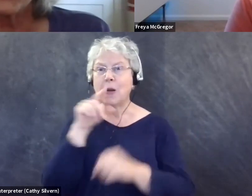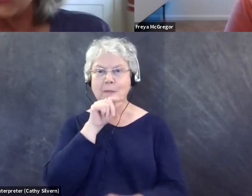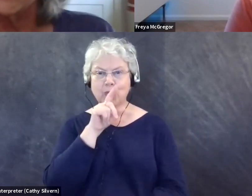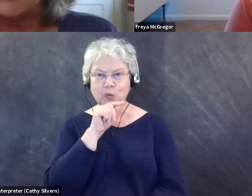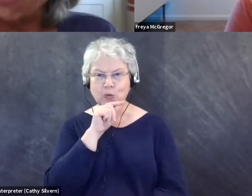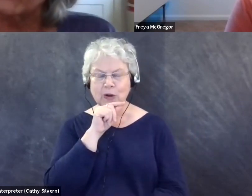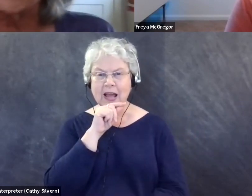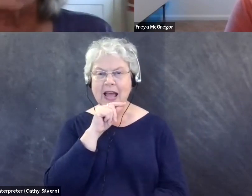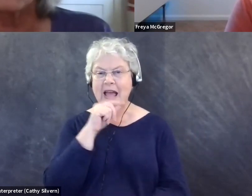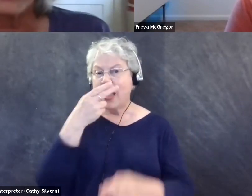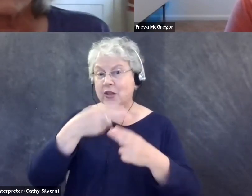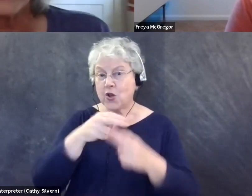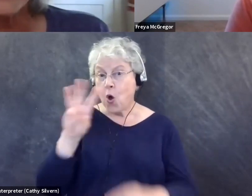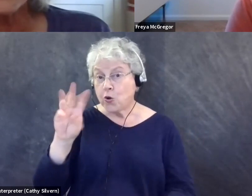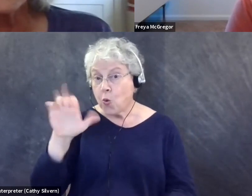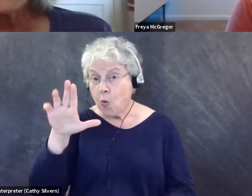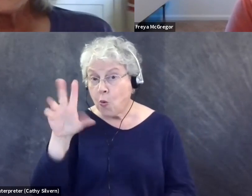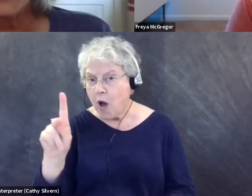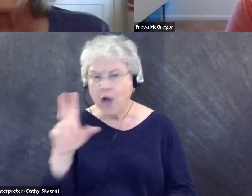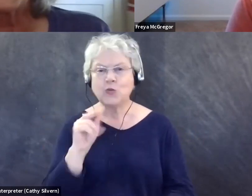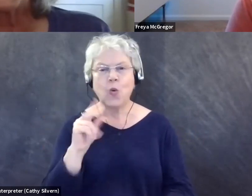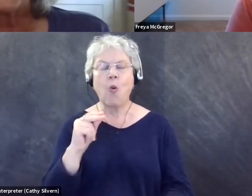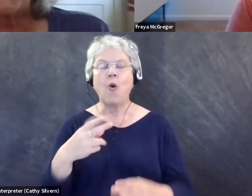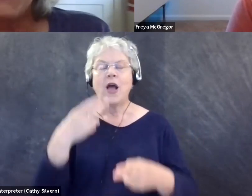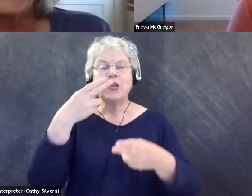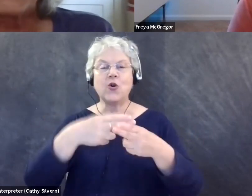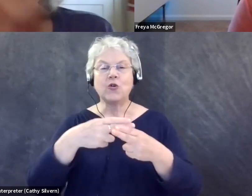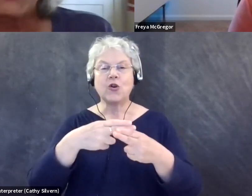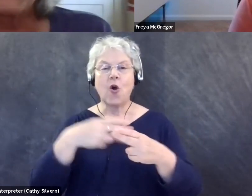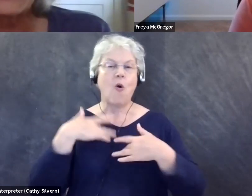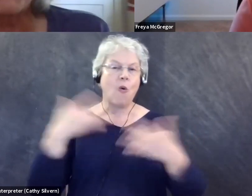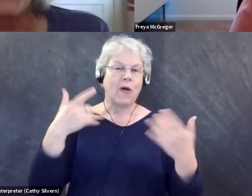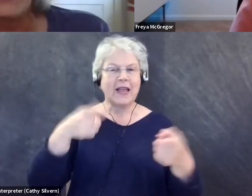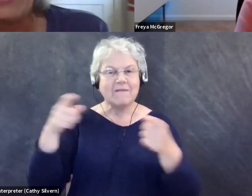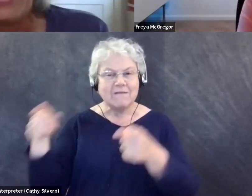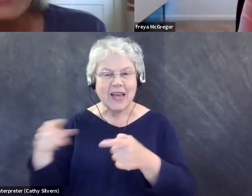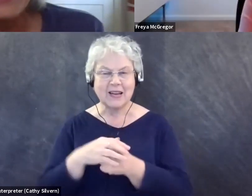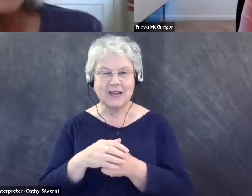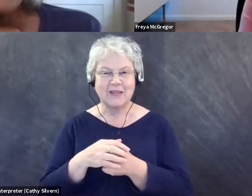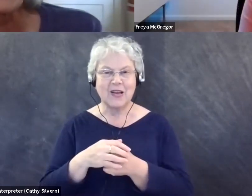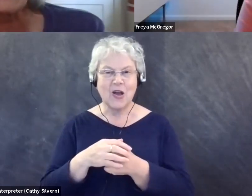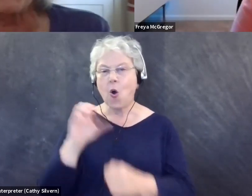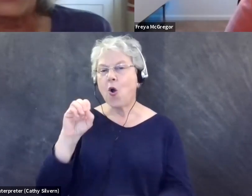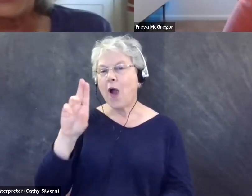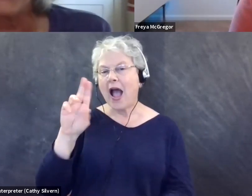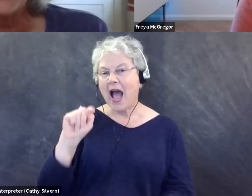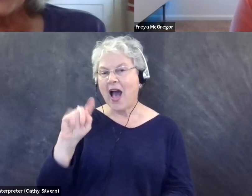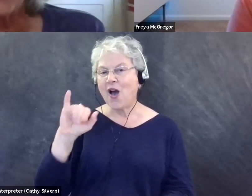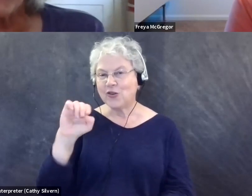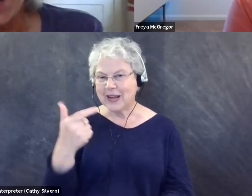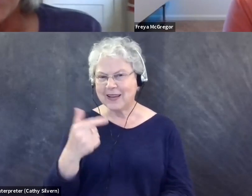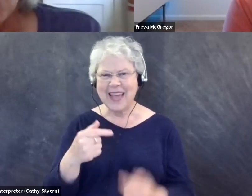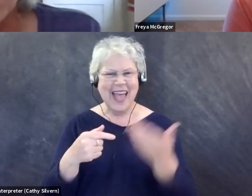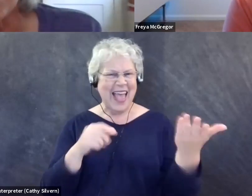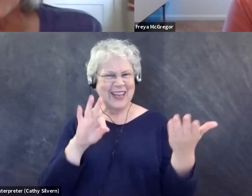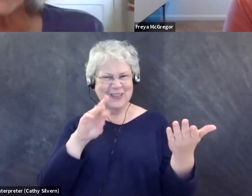that you should call it an outing or an event and not use the word walk. And so Freya was explaining, was explaining all this